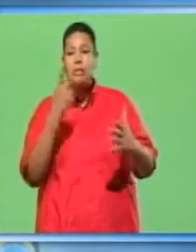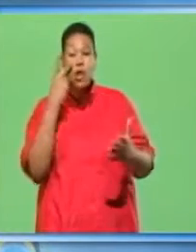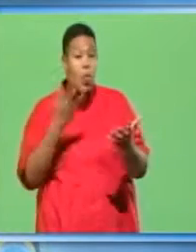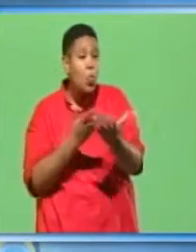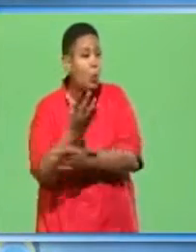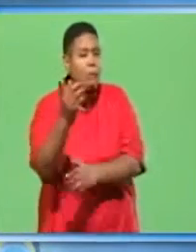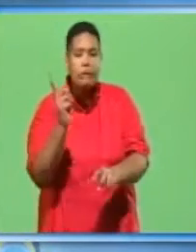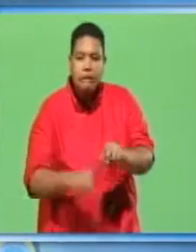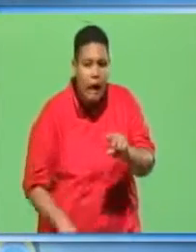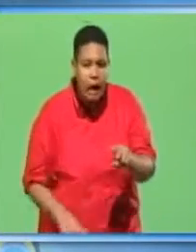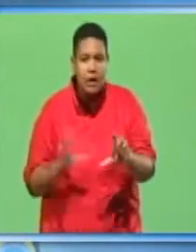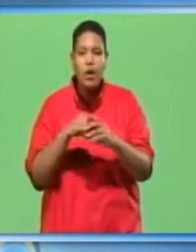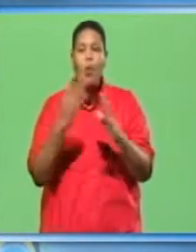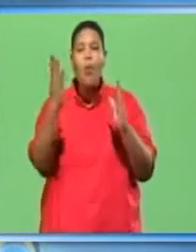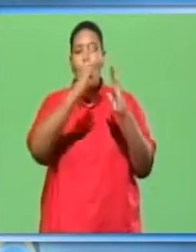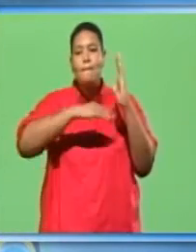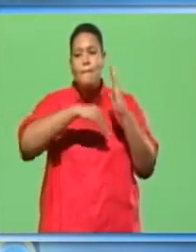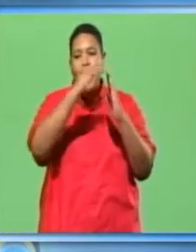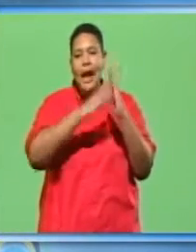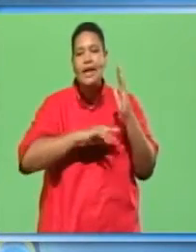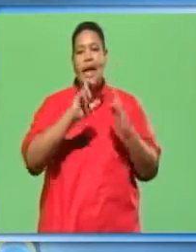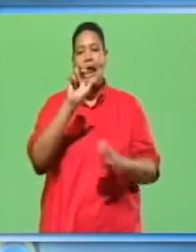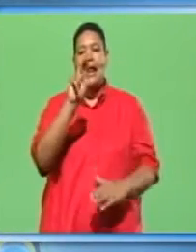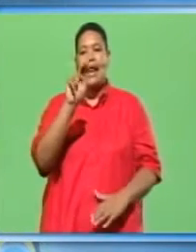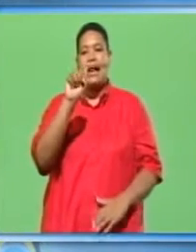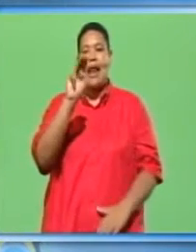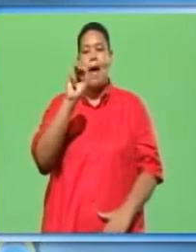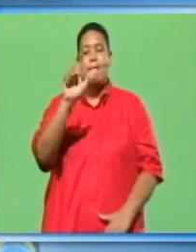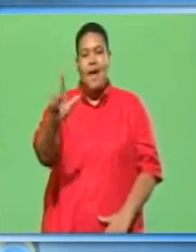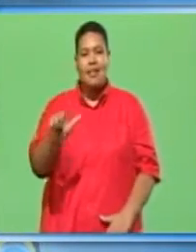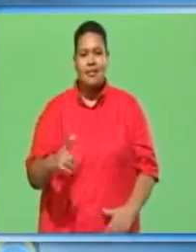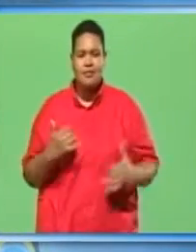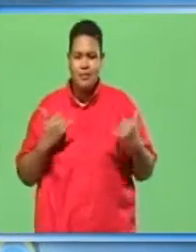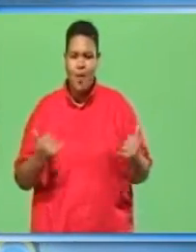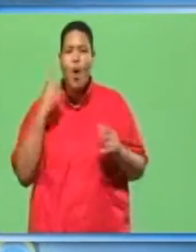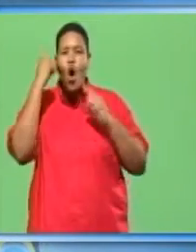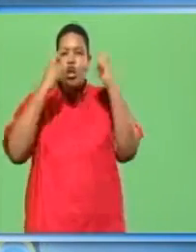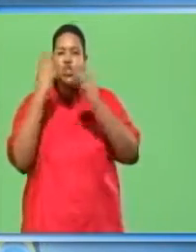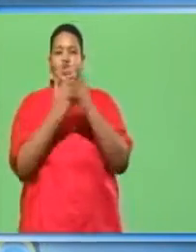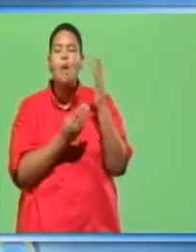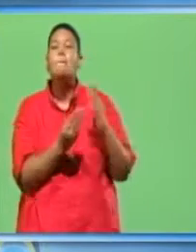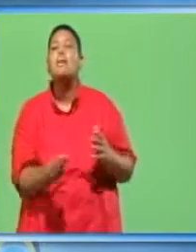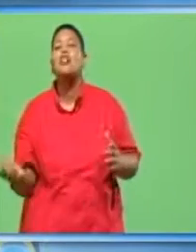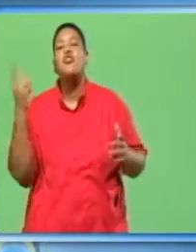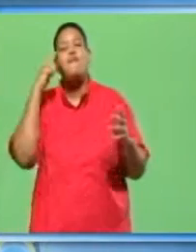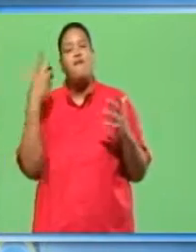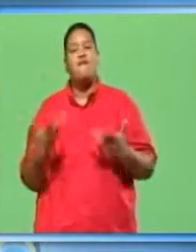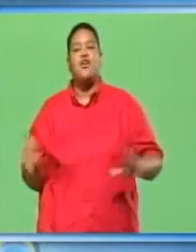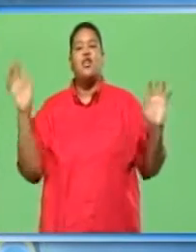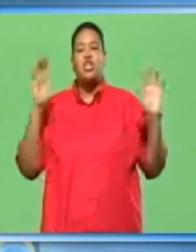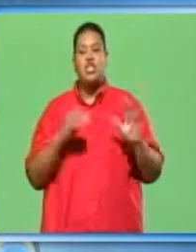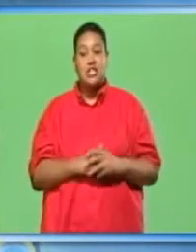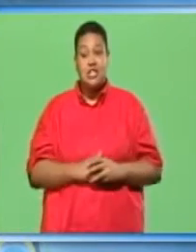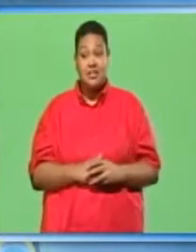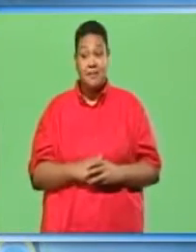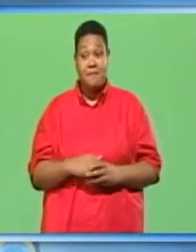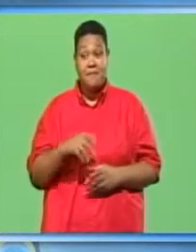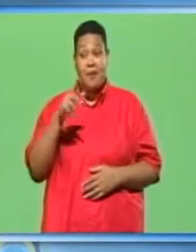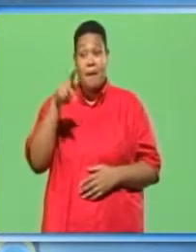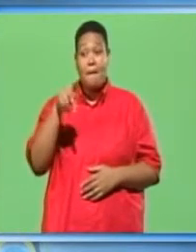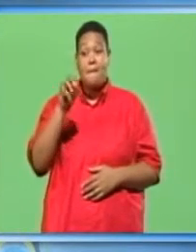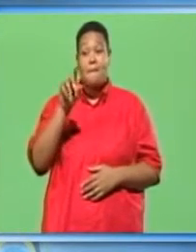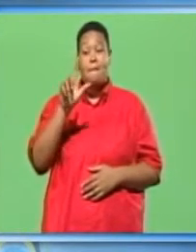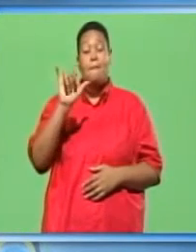Examples include paint and enamel. Let us consider some of the materials for finishes. Polyurethane.